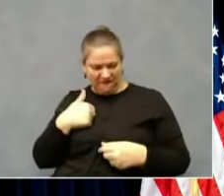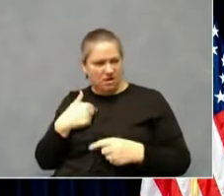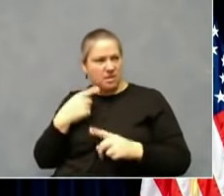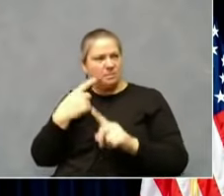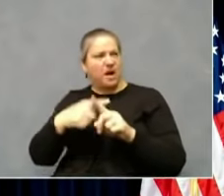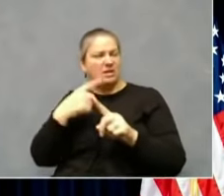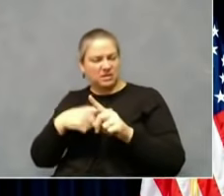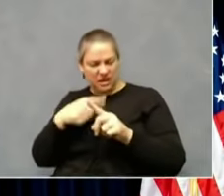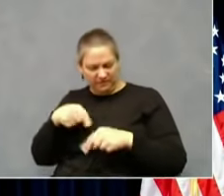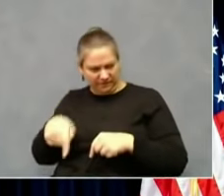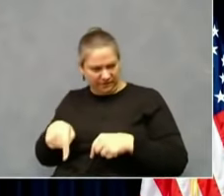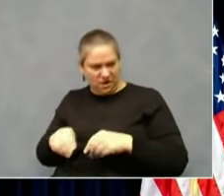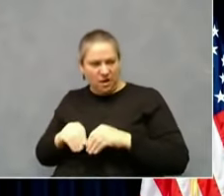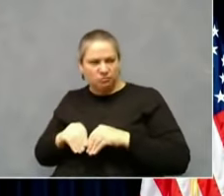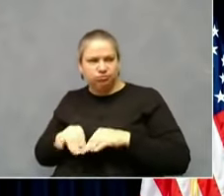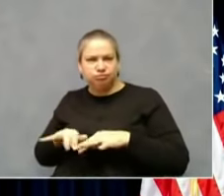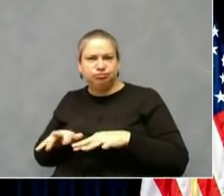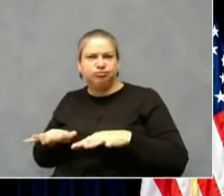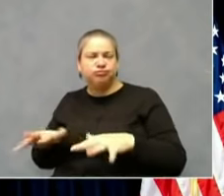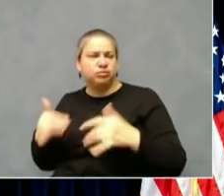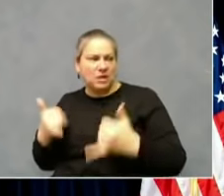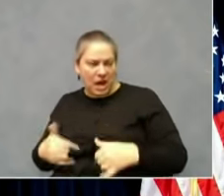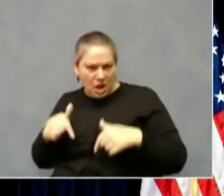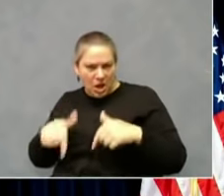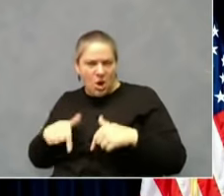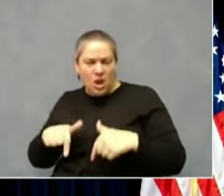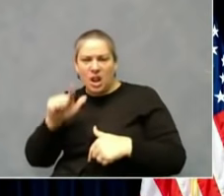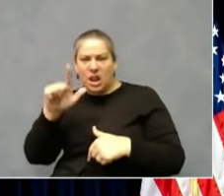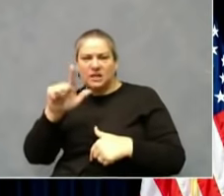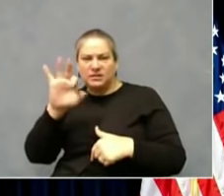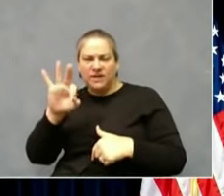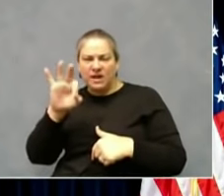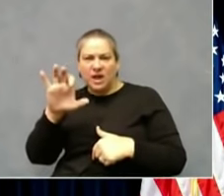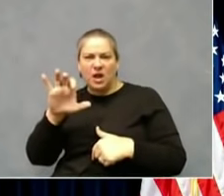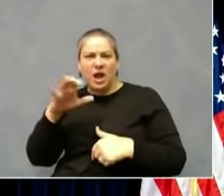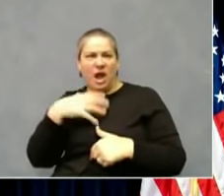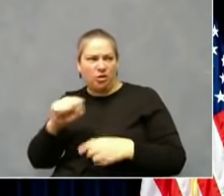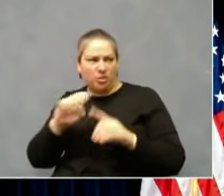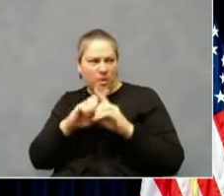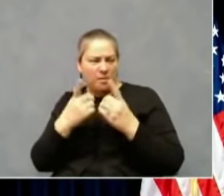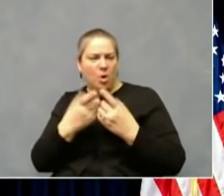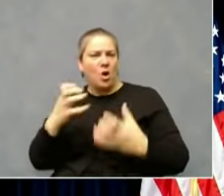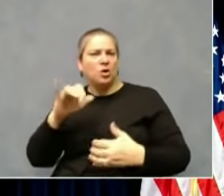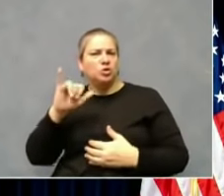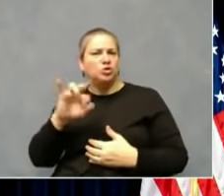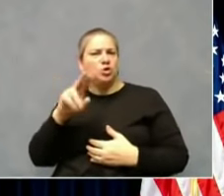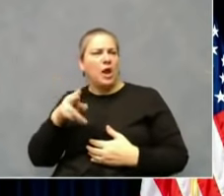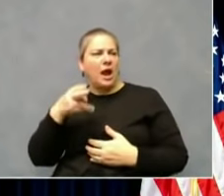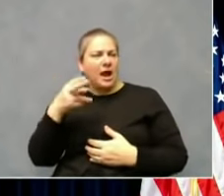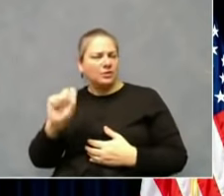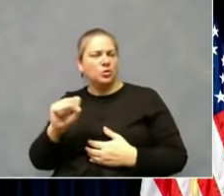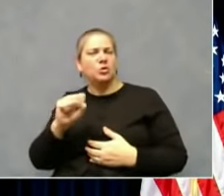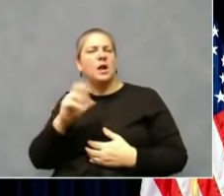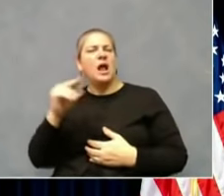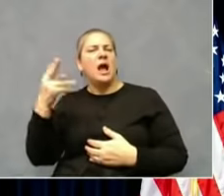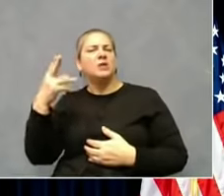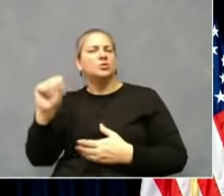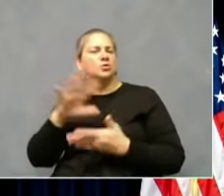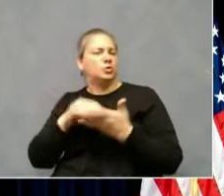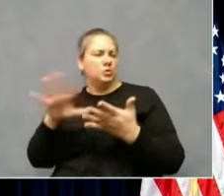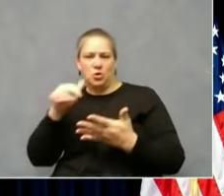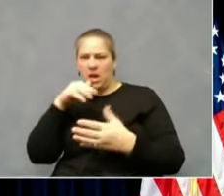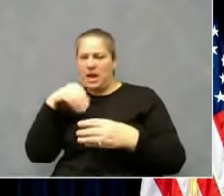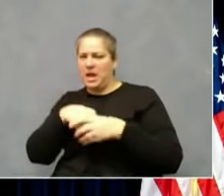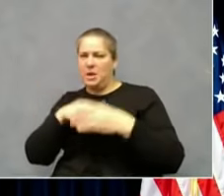result, this afternoon, the Lexington Fayette County Health Department has recommended that our junior high and high school students not attend in person until